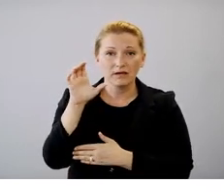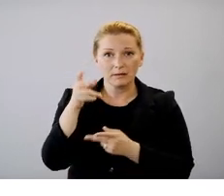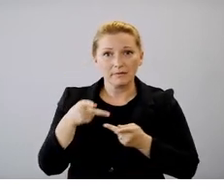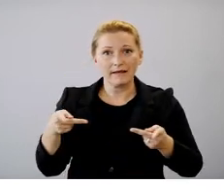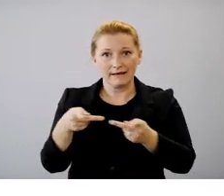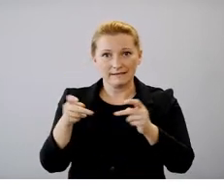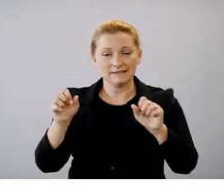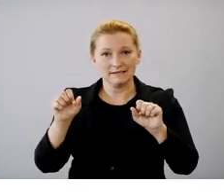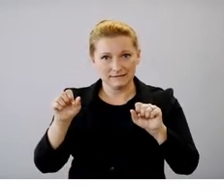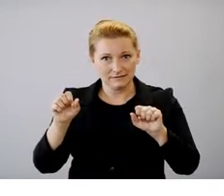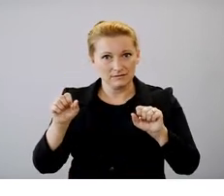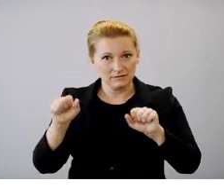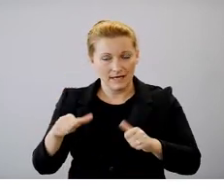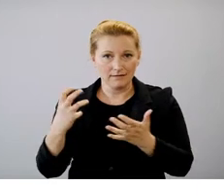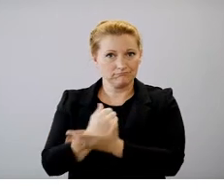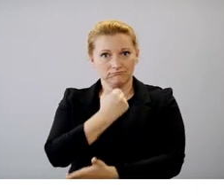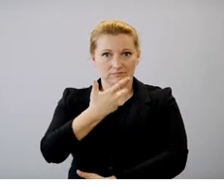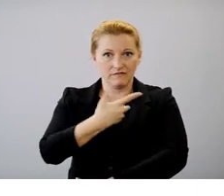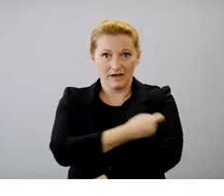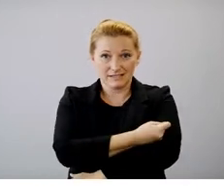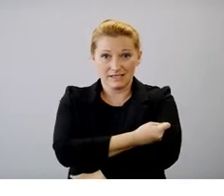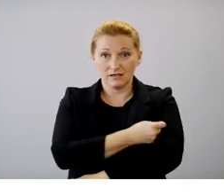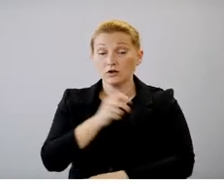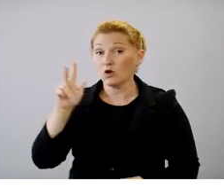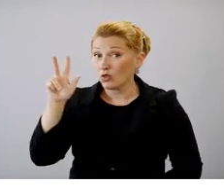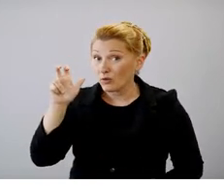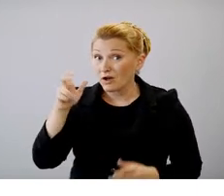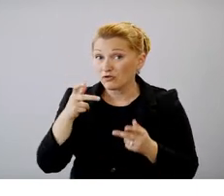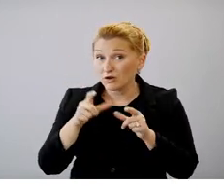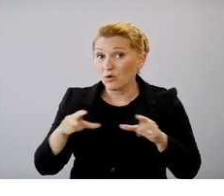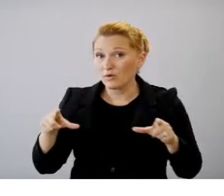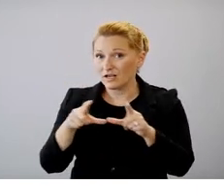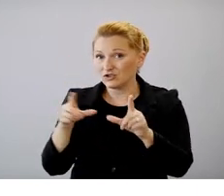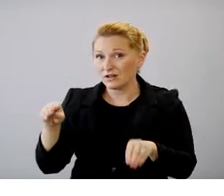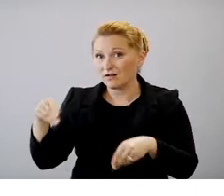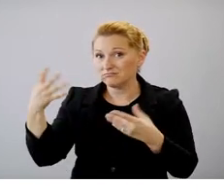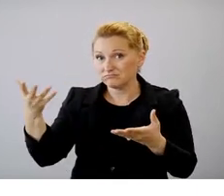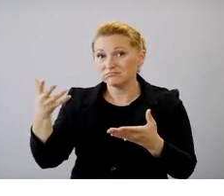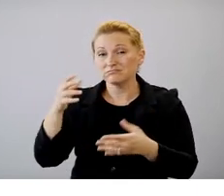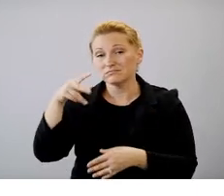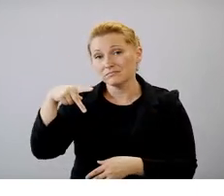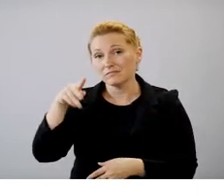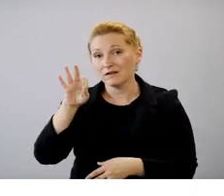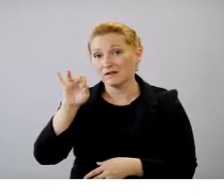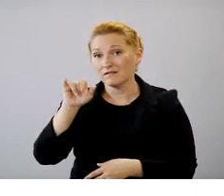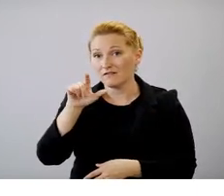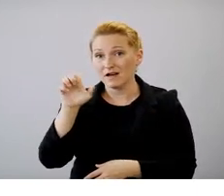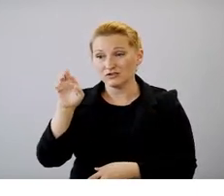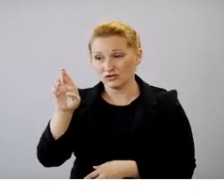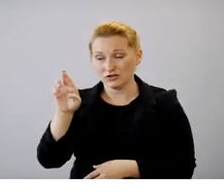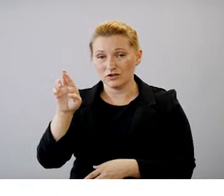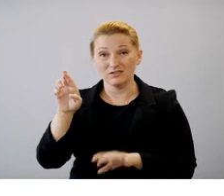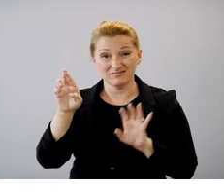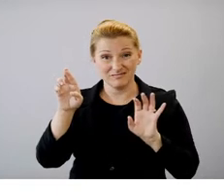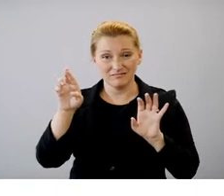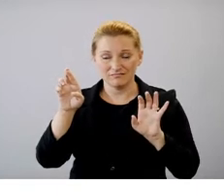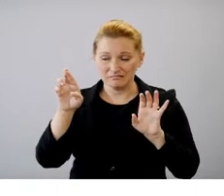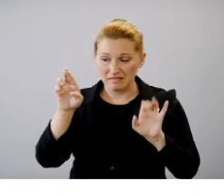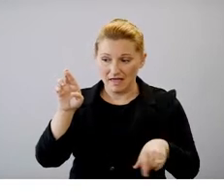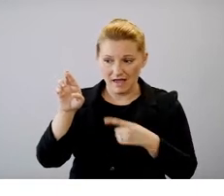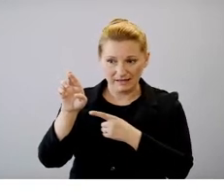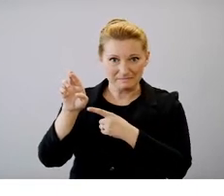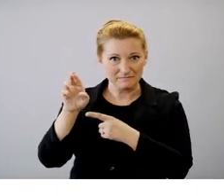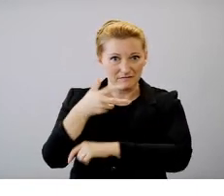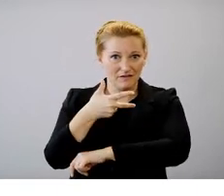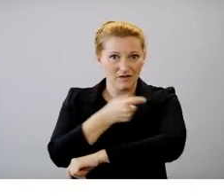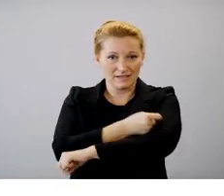supplies, including 300 locations that are currently offering Pfizer. And that's important because Pfizer is the vaccine